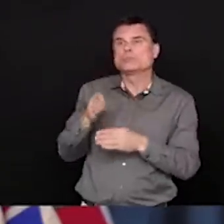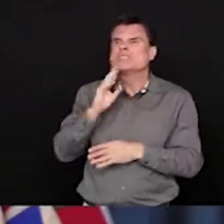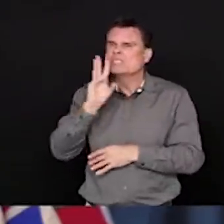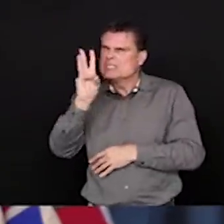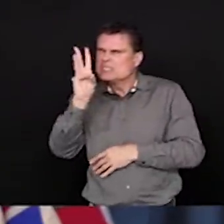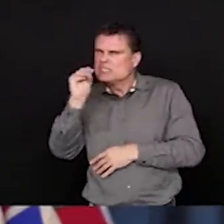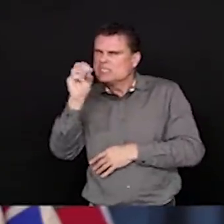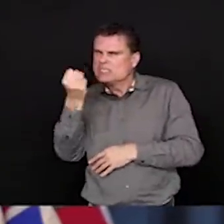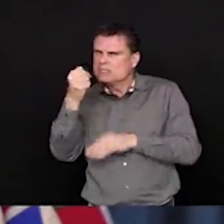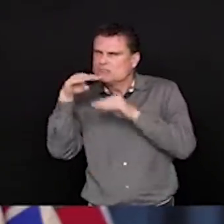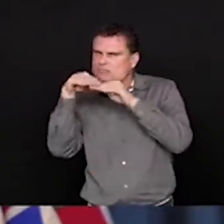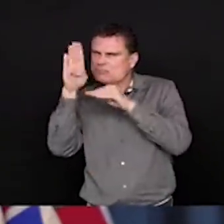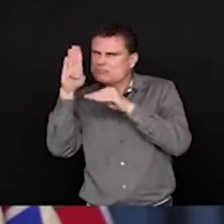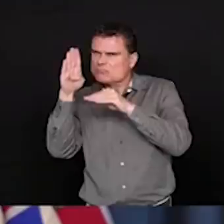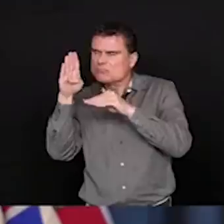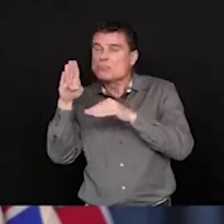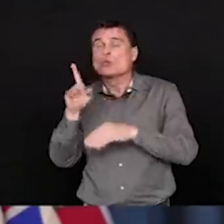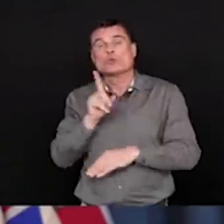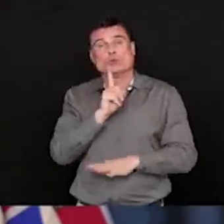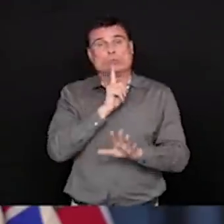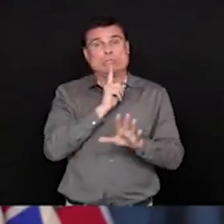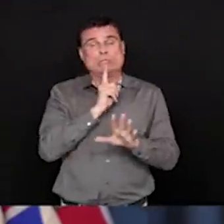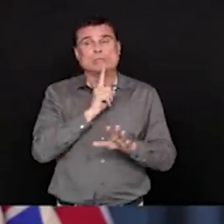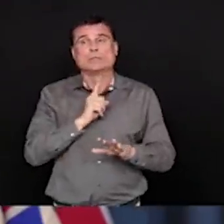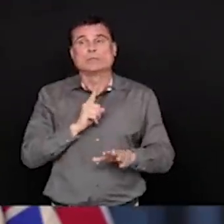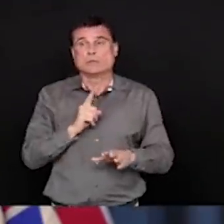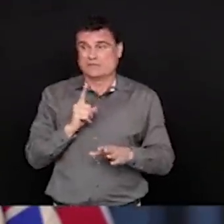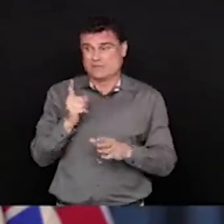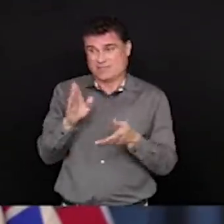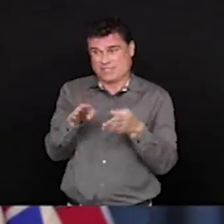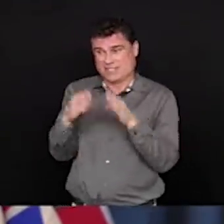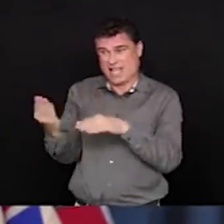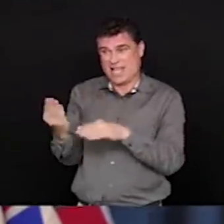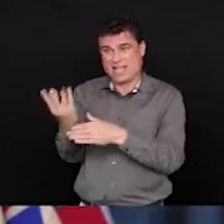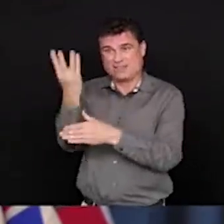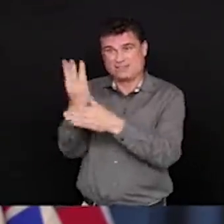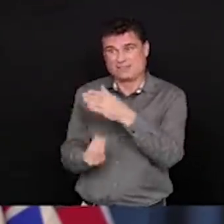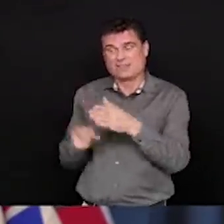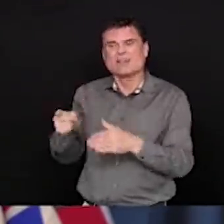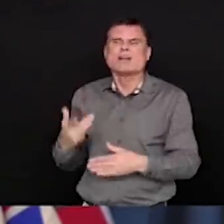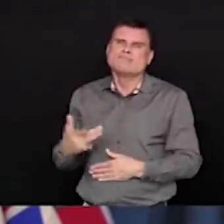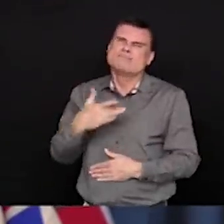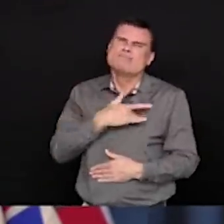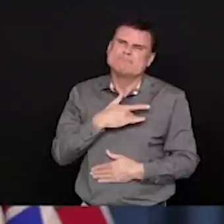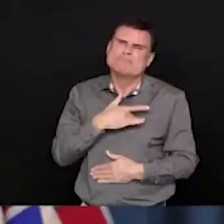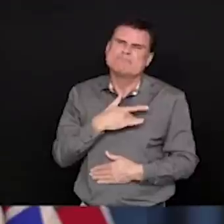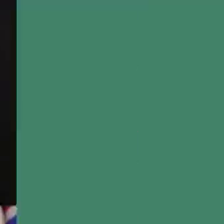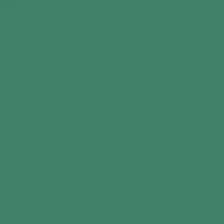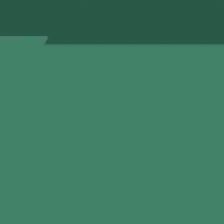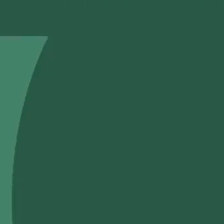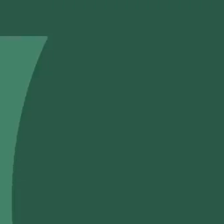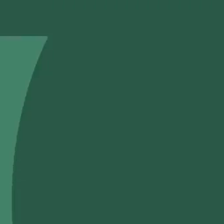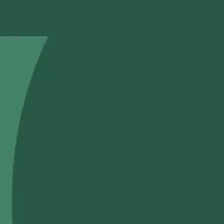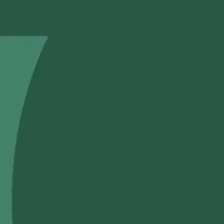it does go to show us that even younger people are not immune to the serious effects of COVID-19.